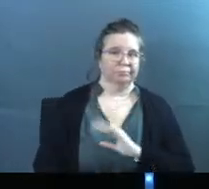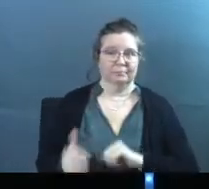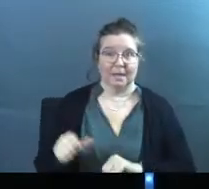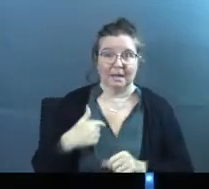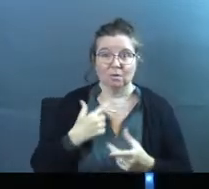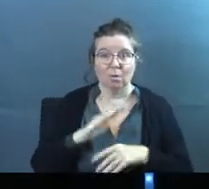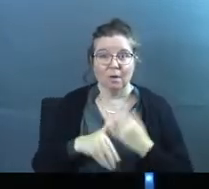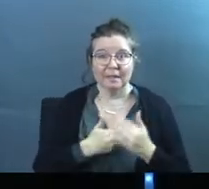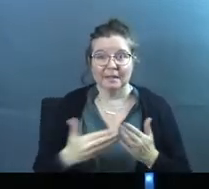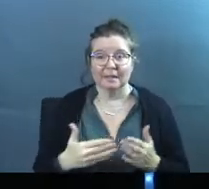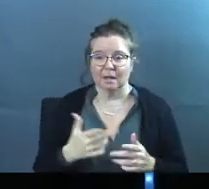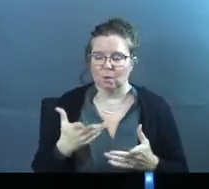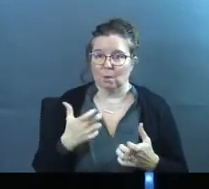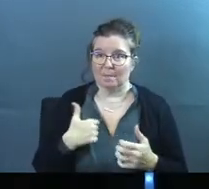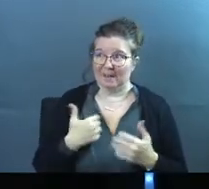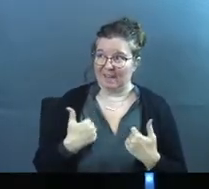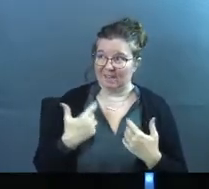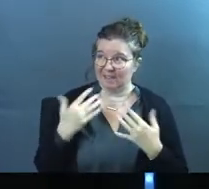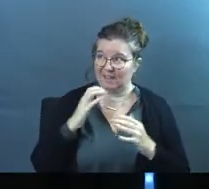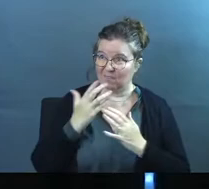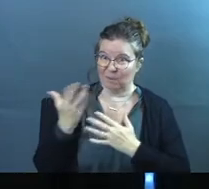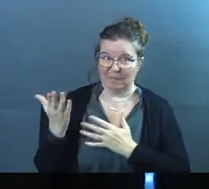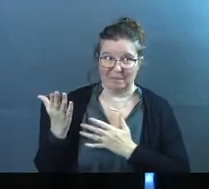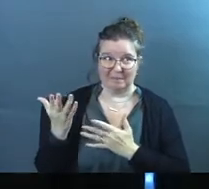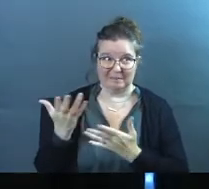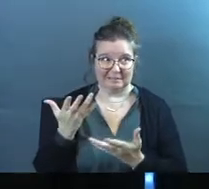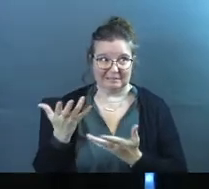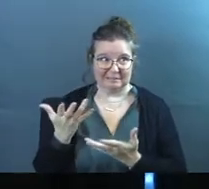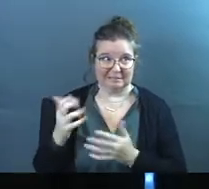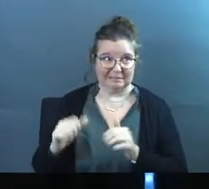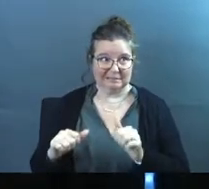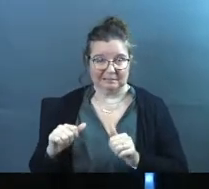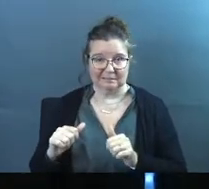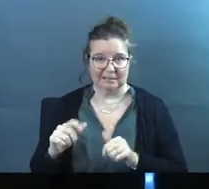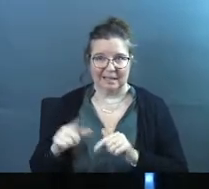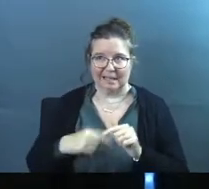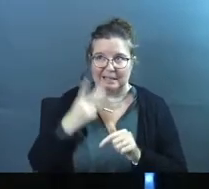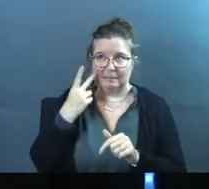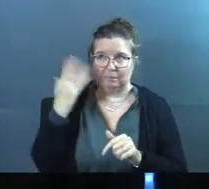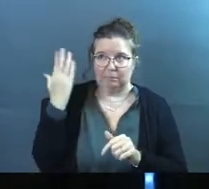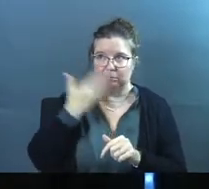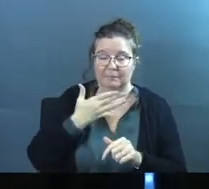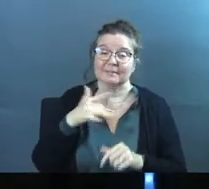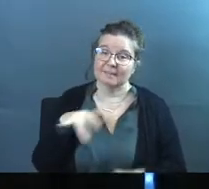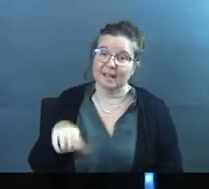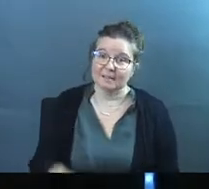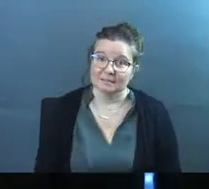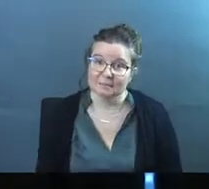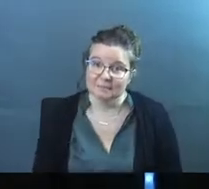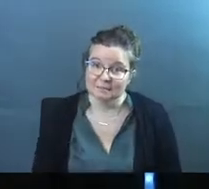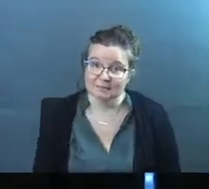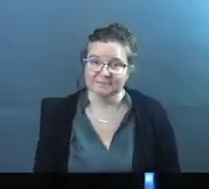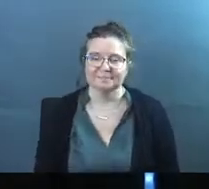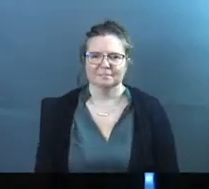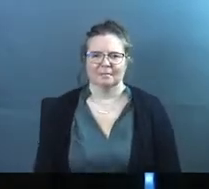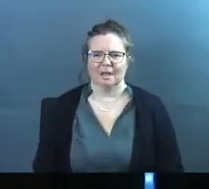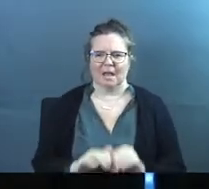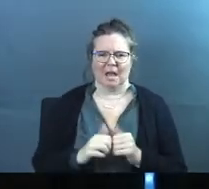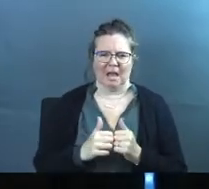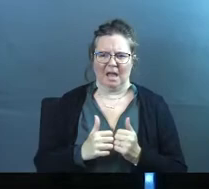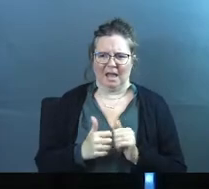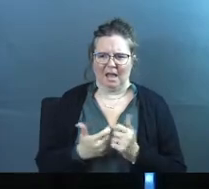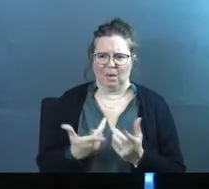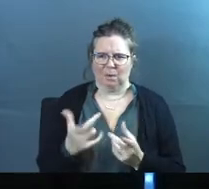like, he can do all these things, and you just want me to have conversations with him. Can't see him. Yes. It's okay. How?